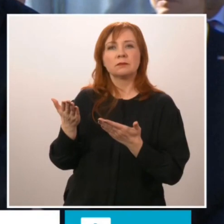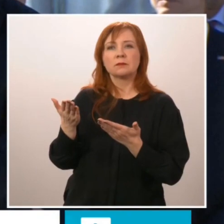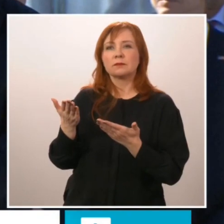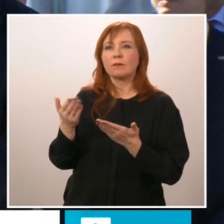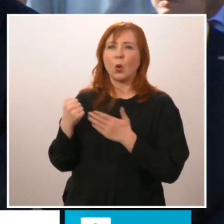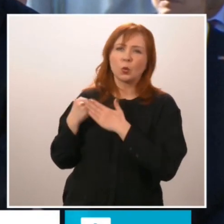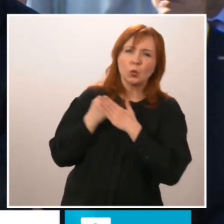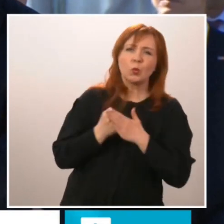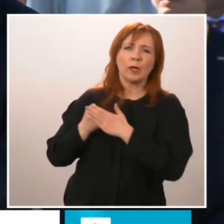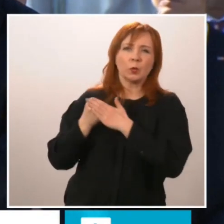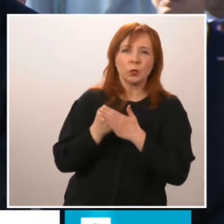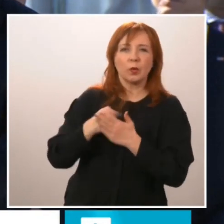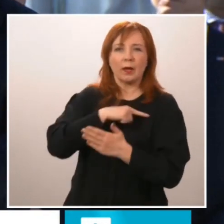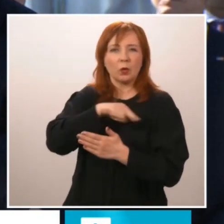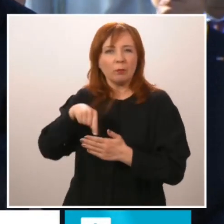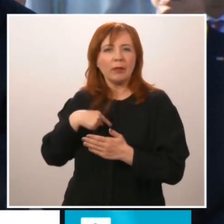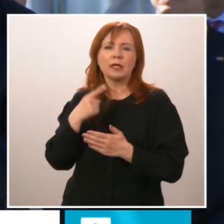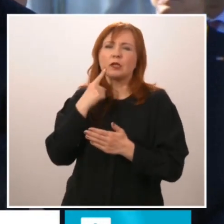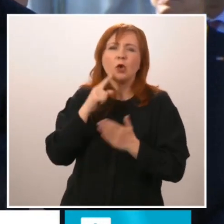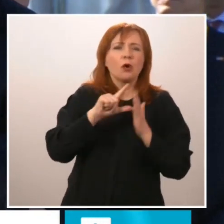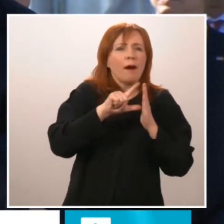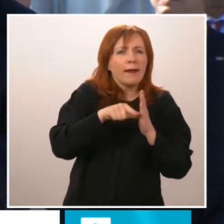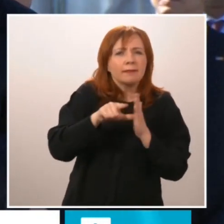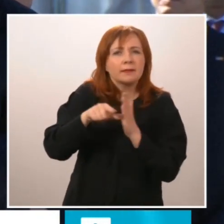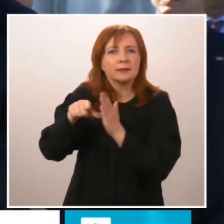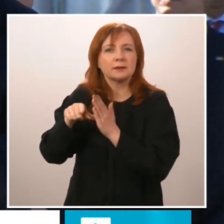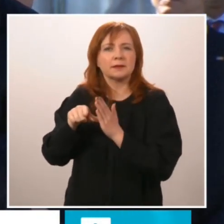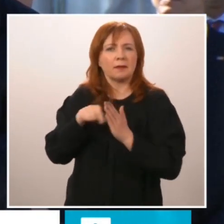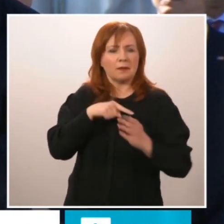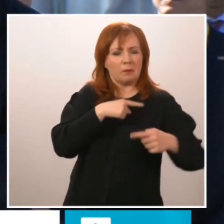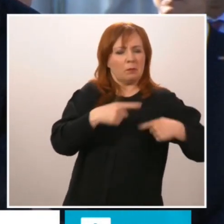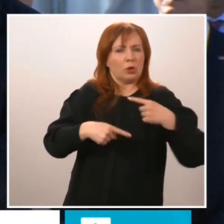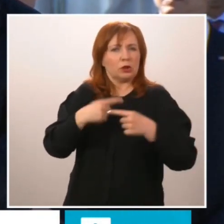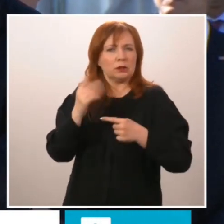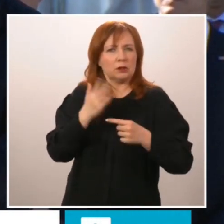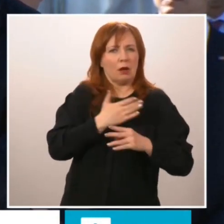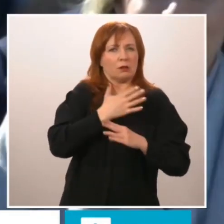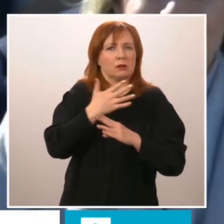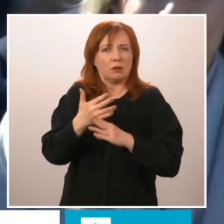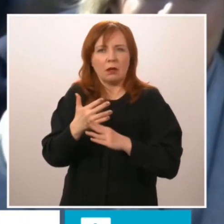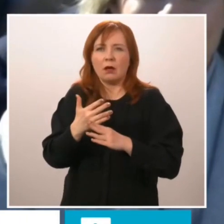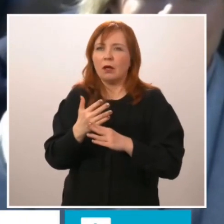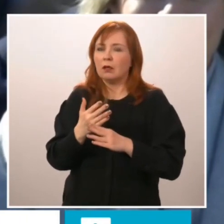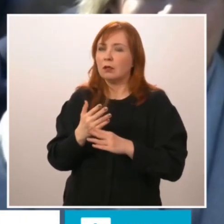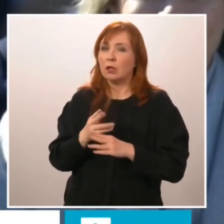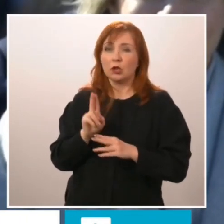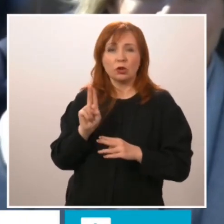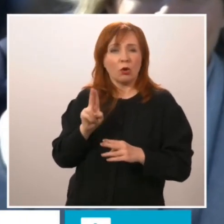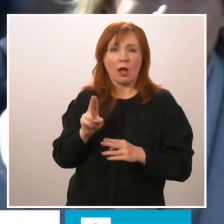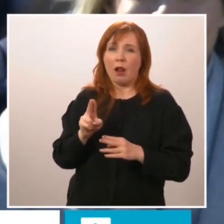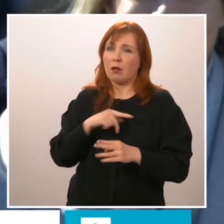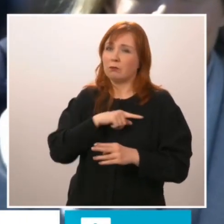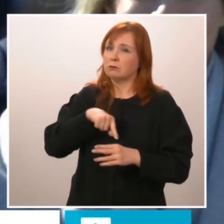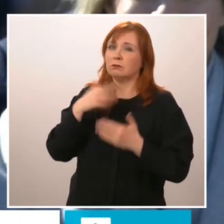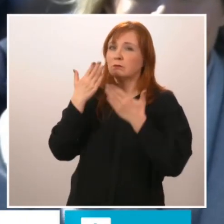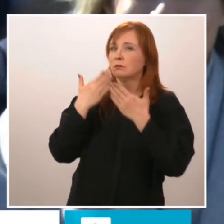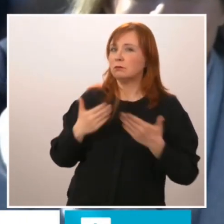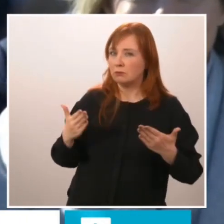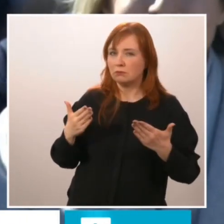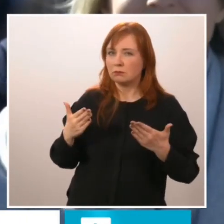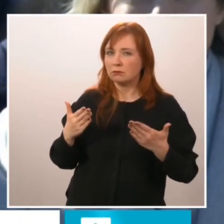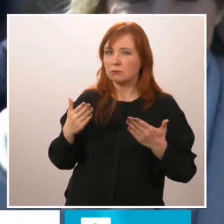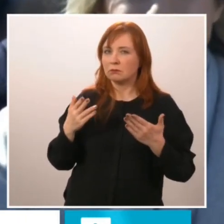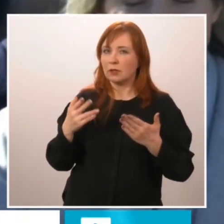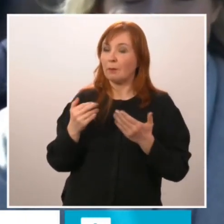us in every moment of this procedure. We really give a lot of value to that and to our